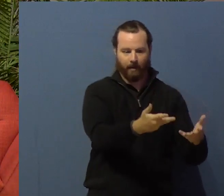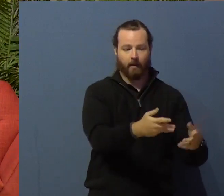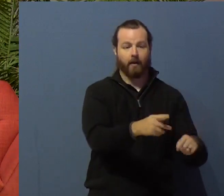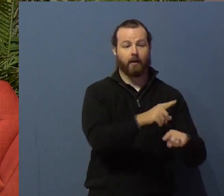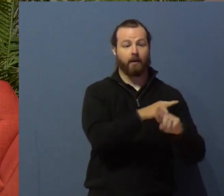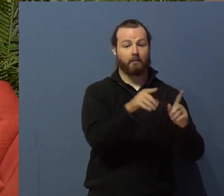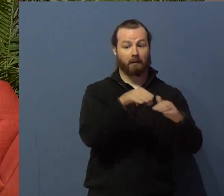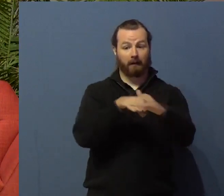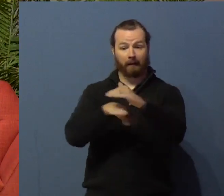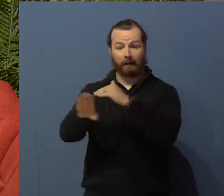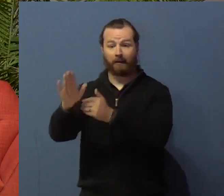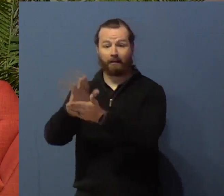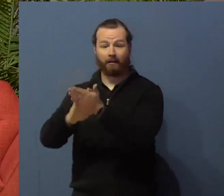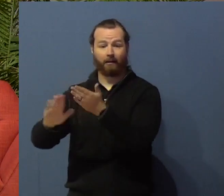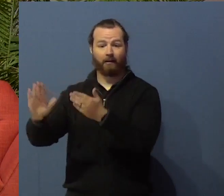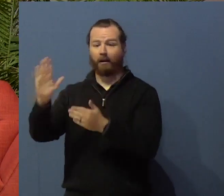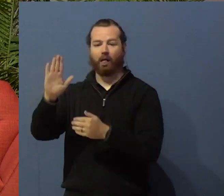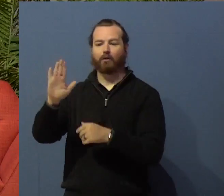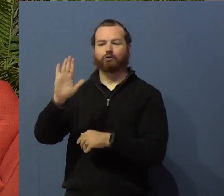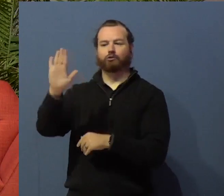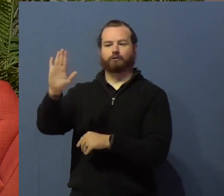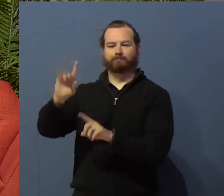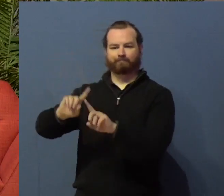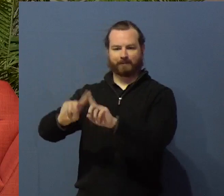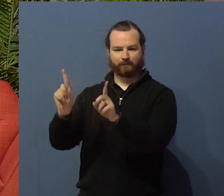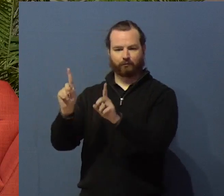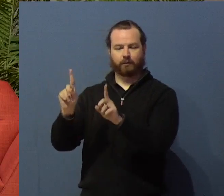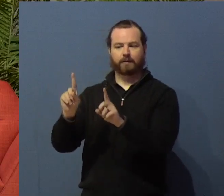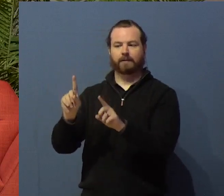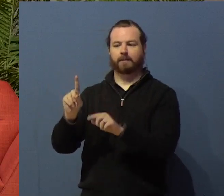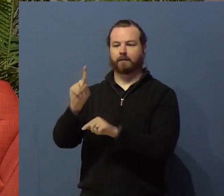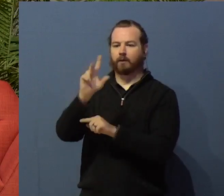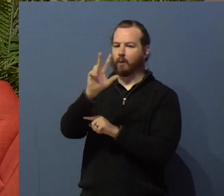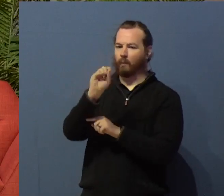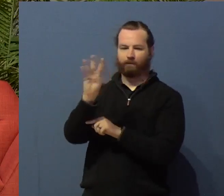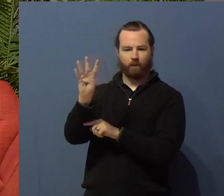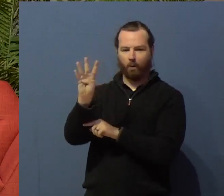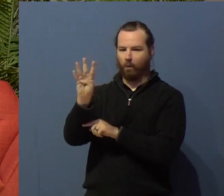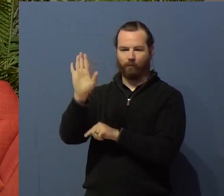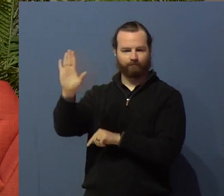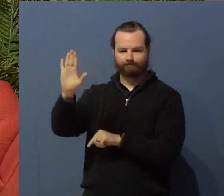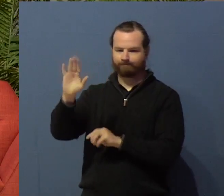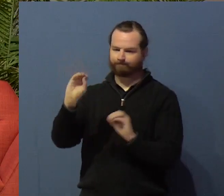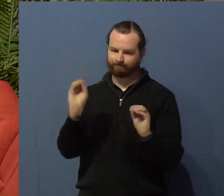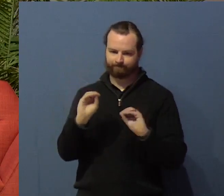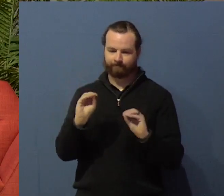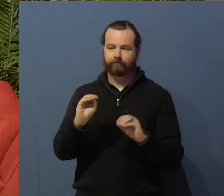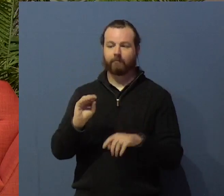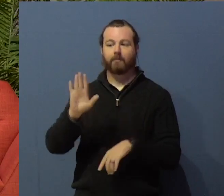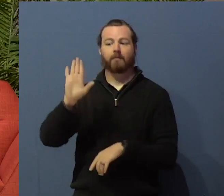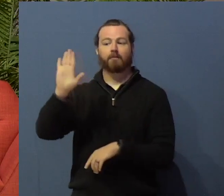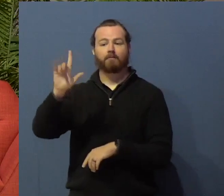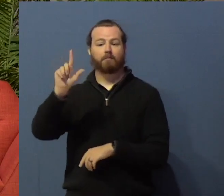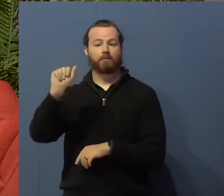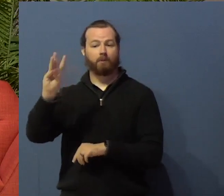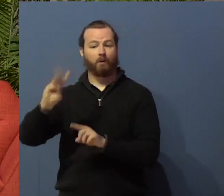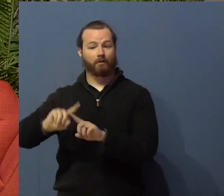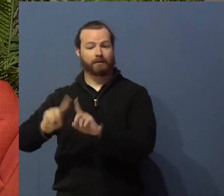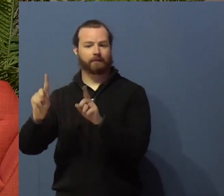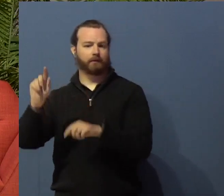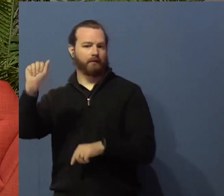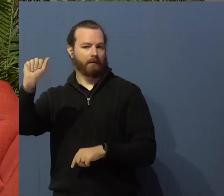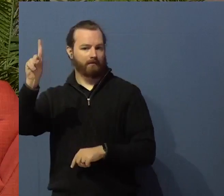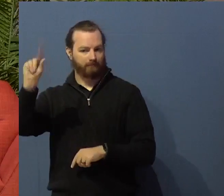You're now covered under the Americans with Disabilities Act, the ADA. That means you have to advocate for